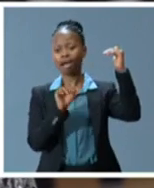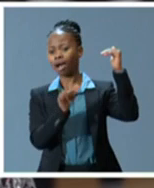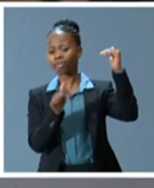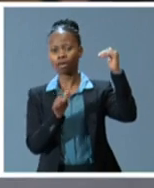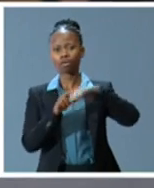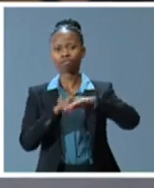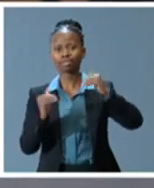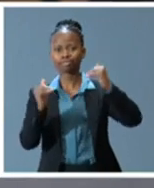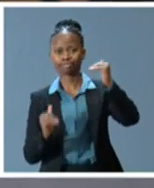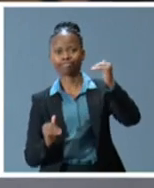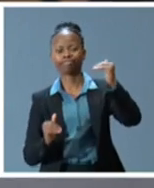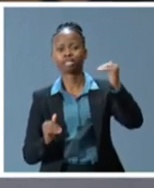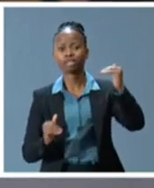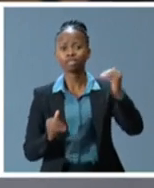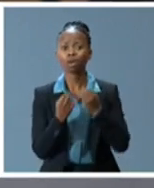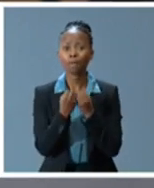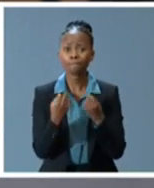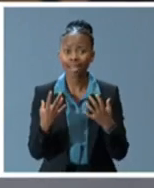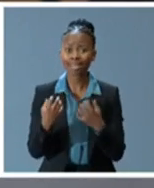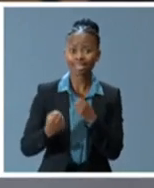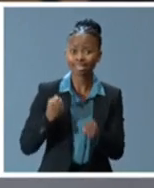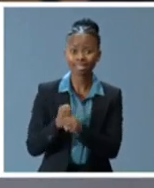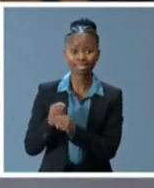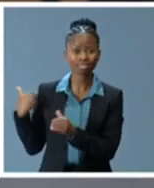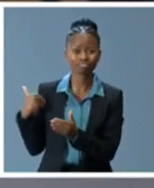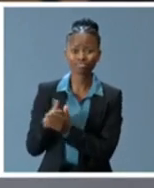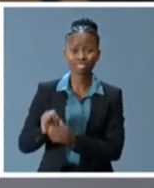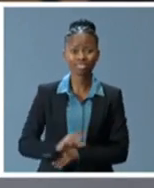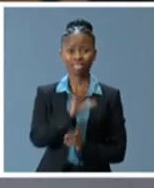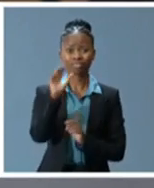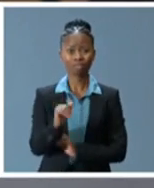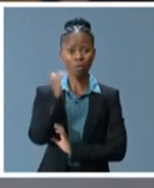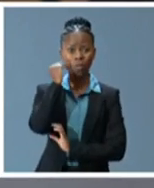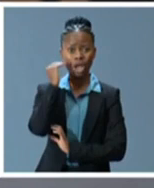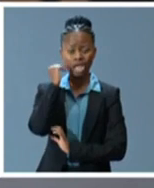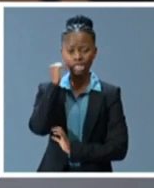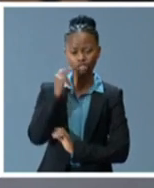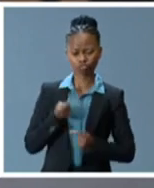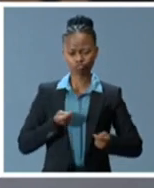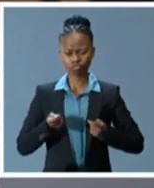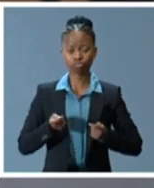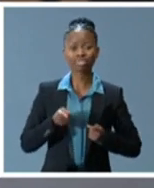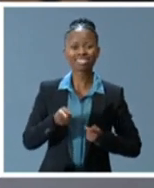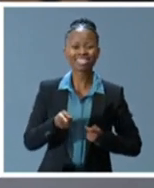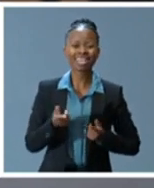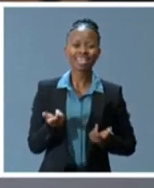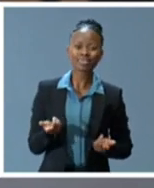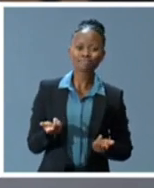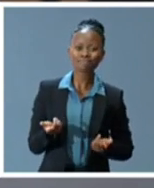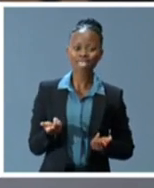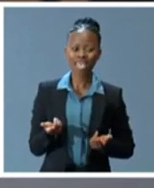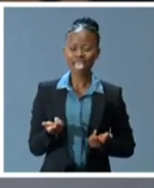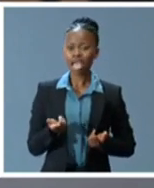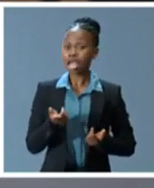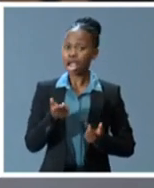to it. For many decades in South Africa, white supremacy was crudely displayed on the false pedestal